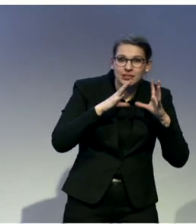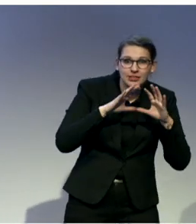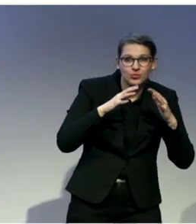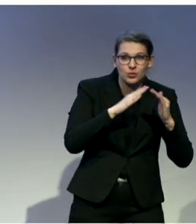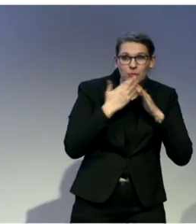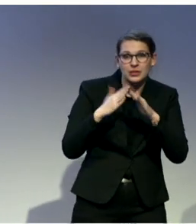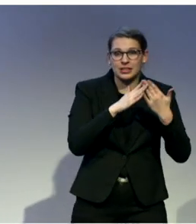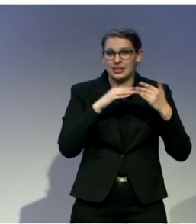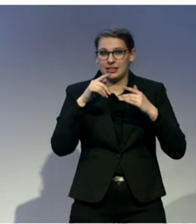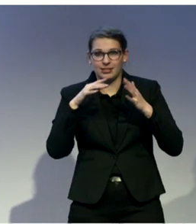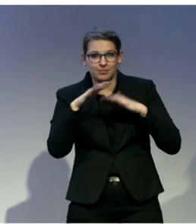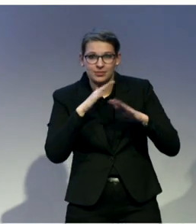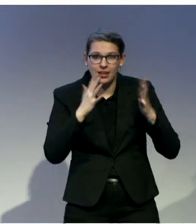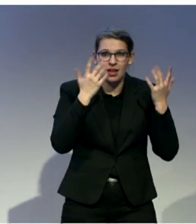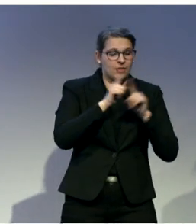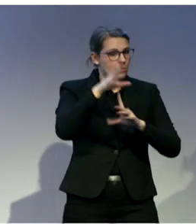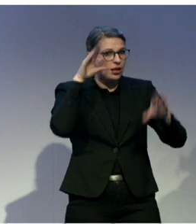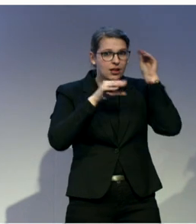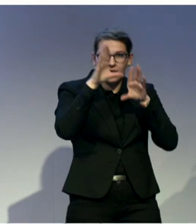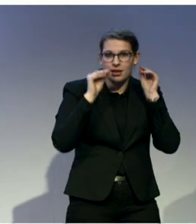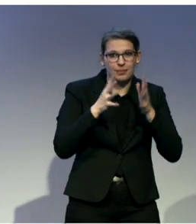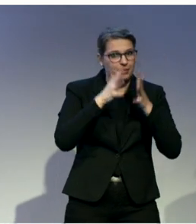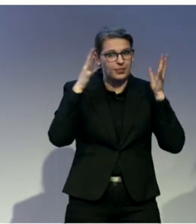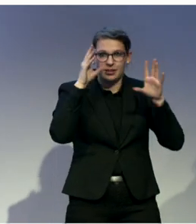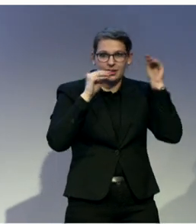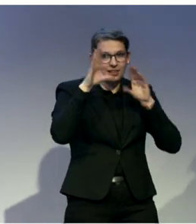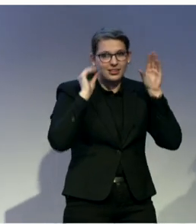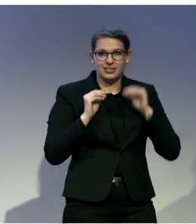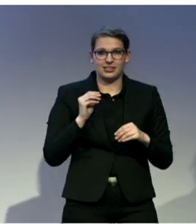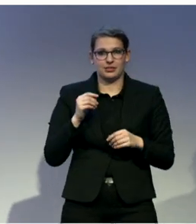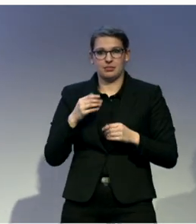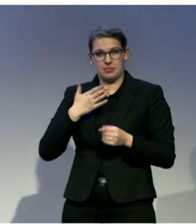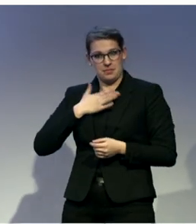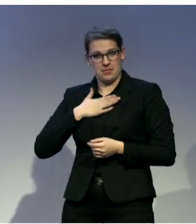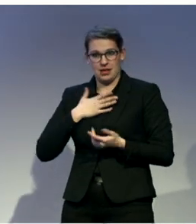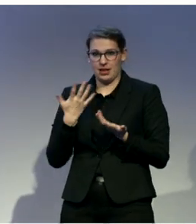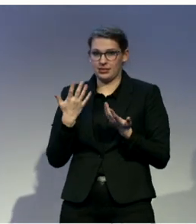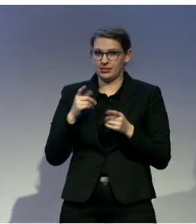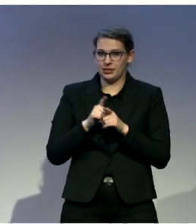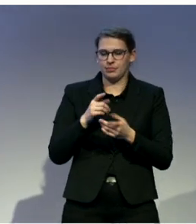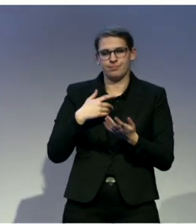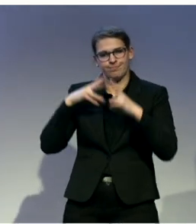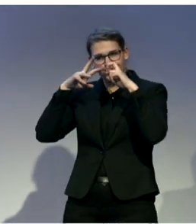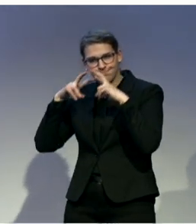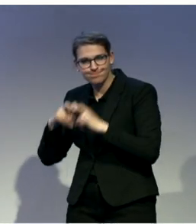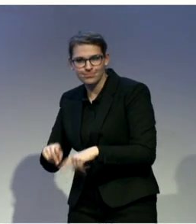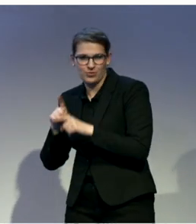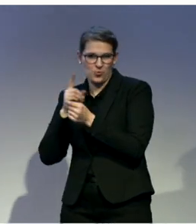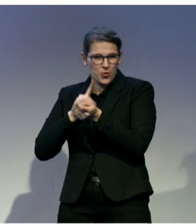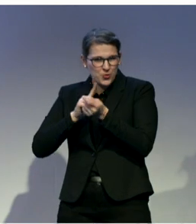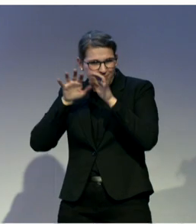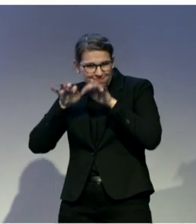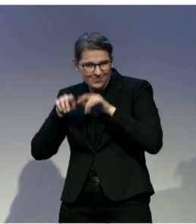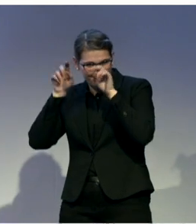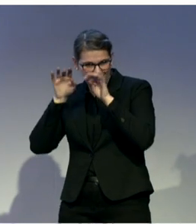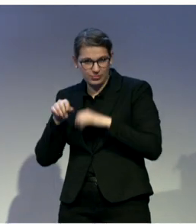for me. So fast forward to completing my PhD, ending up at St. Cloud State, and meeting Dr. Knopf. Sometimes we